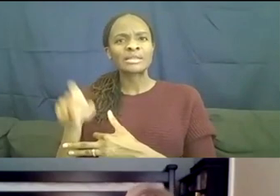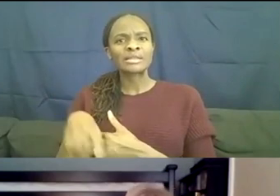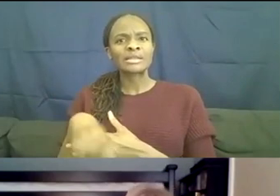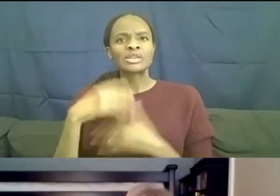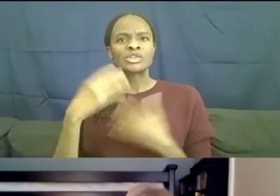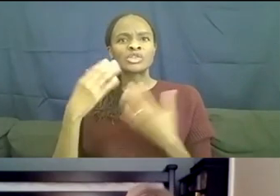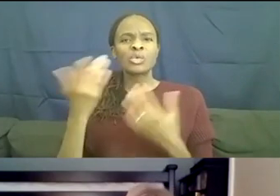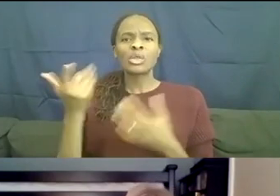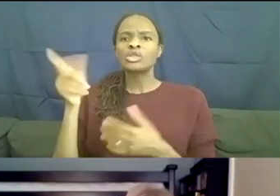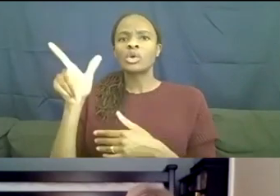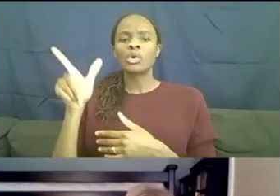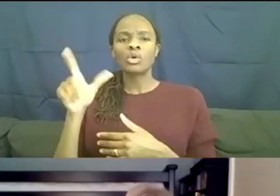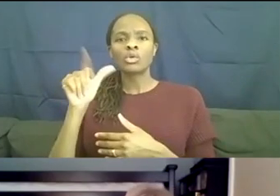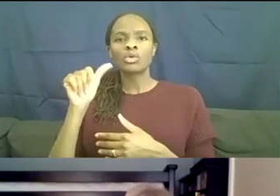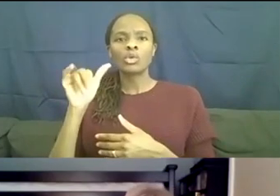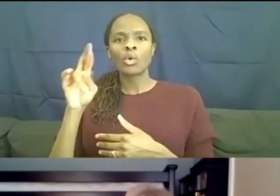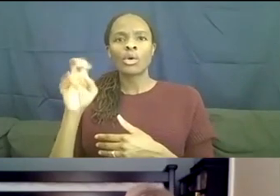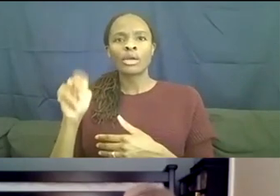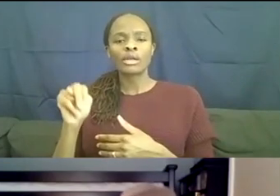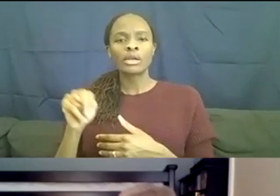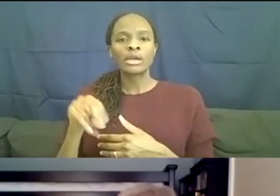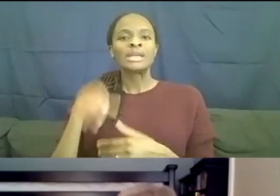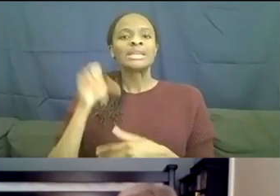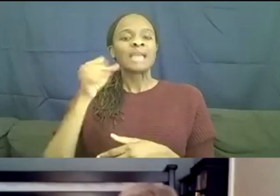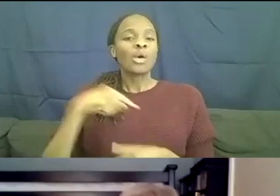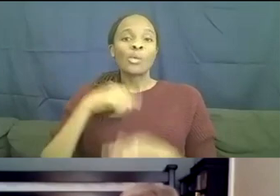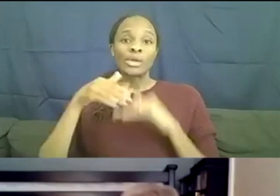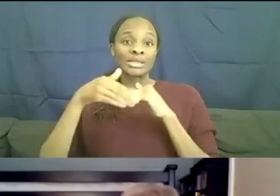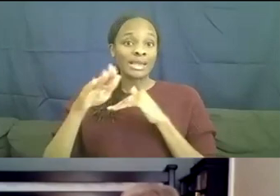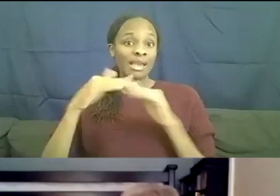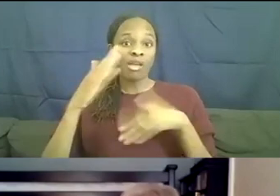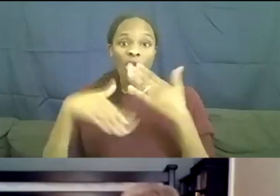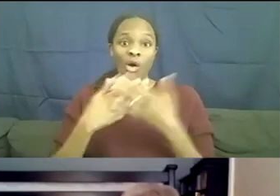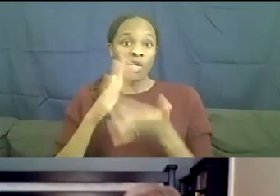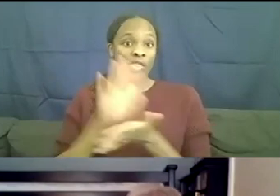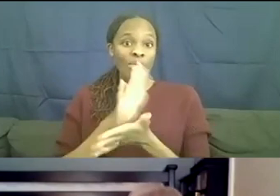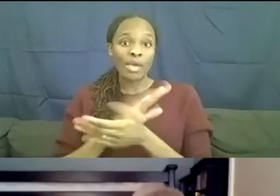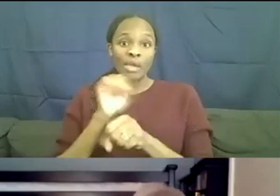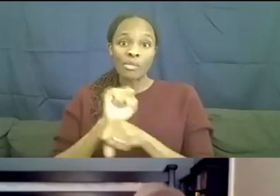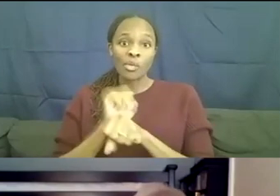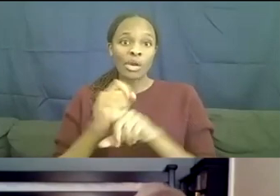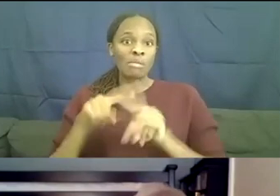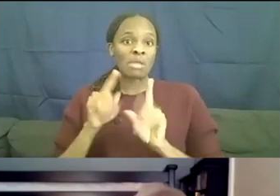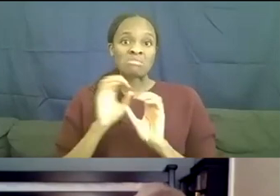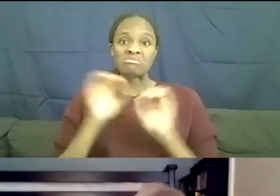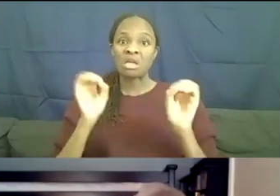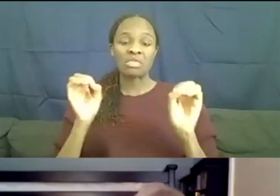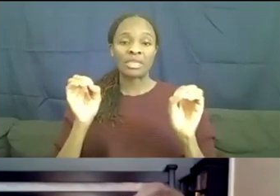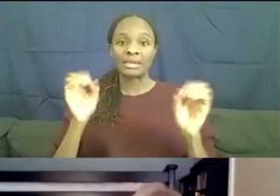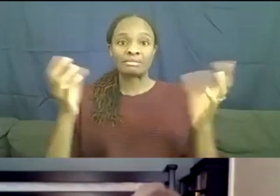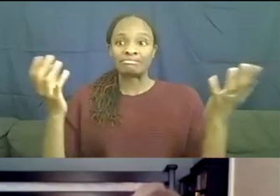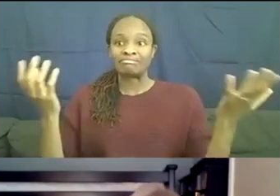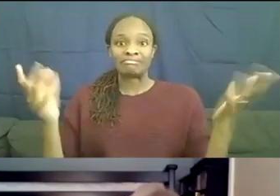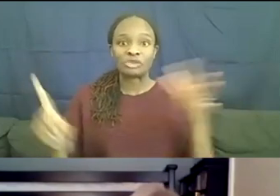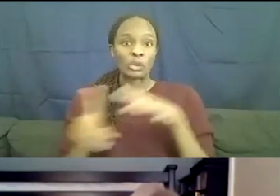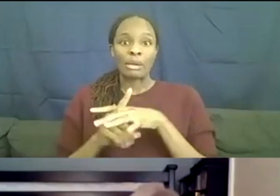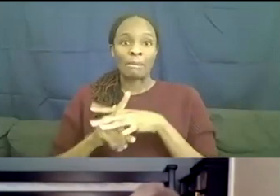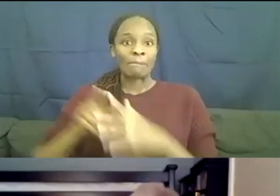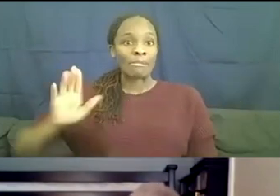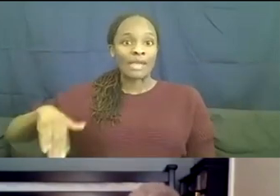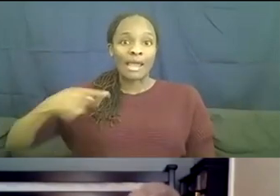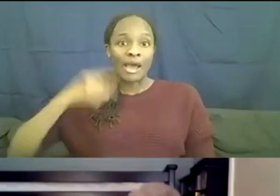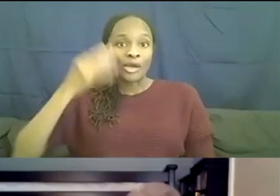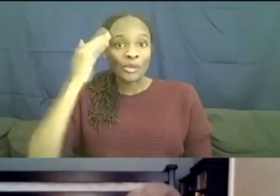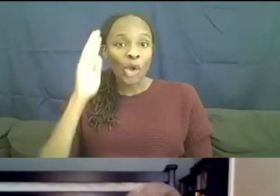We, we sent it. Yeah. We sent it all the paperwork, but nothing has come through yet. So I don't know if it's just, you know,